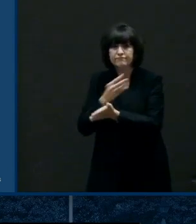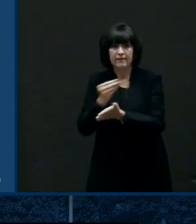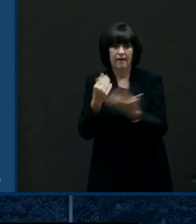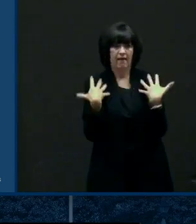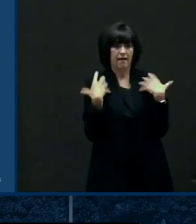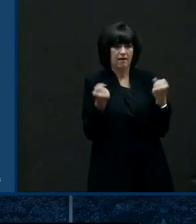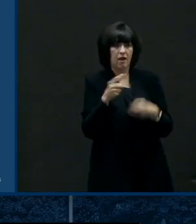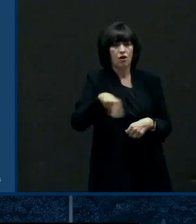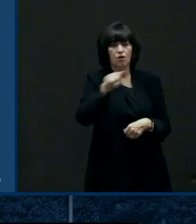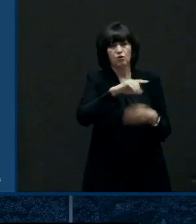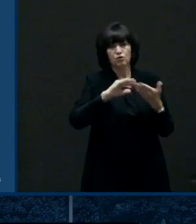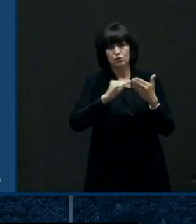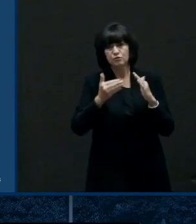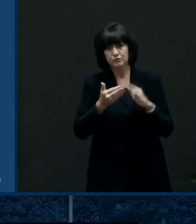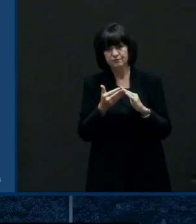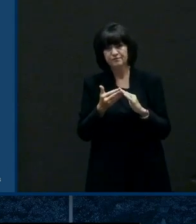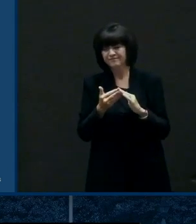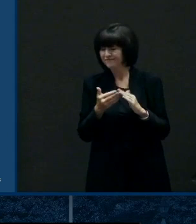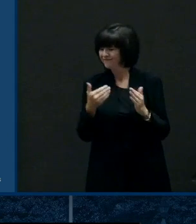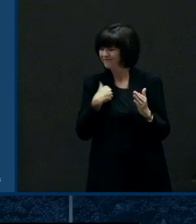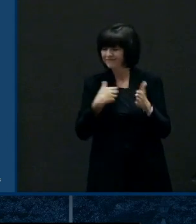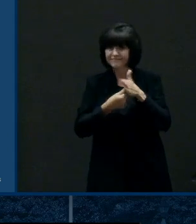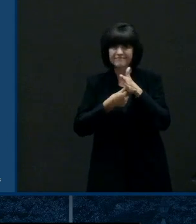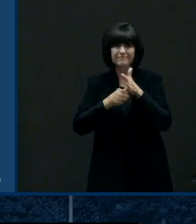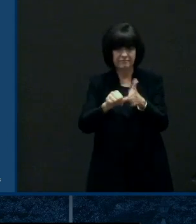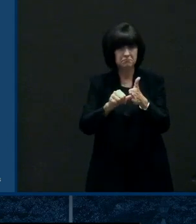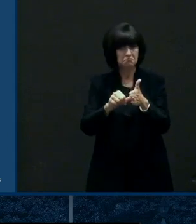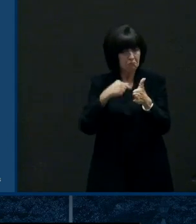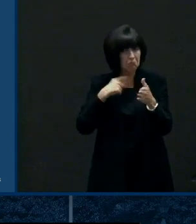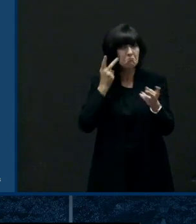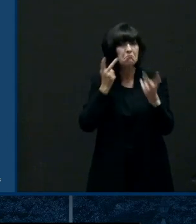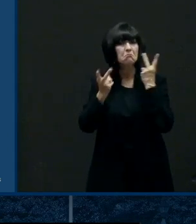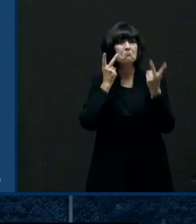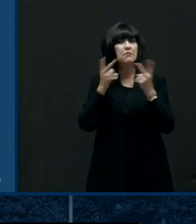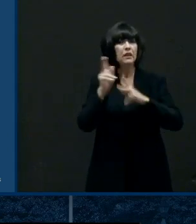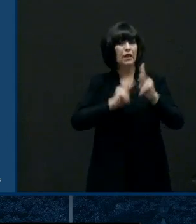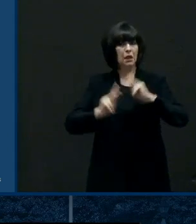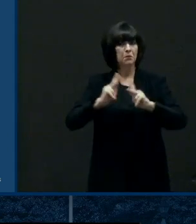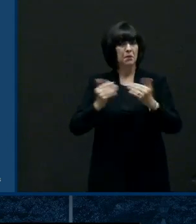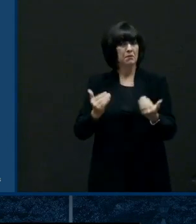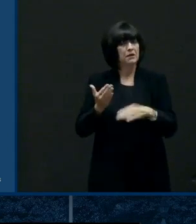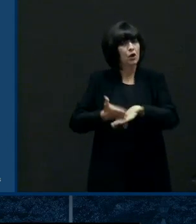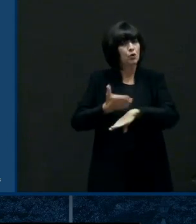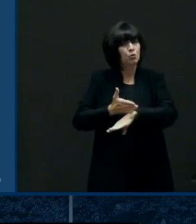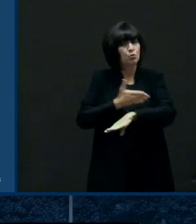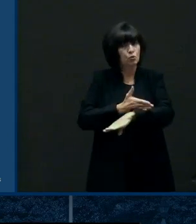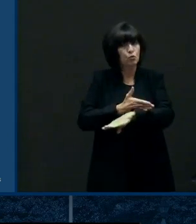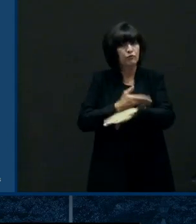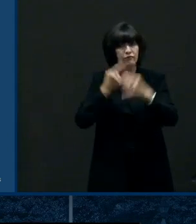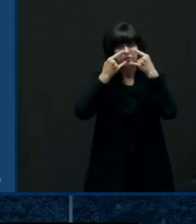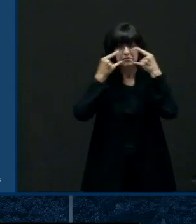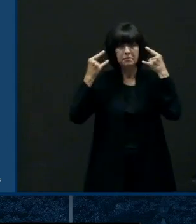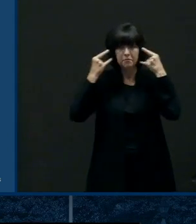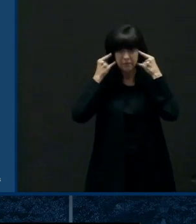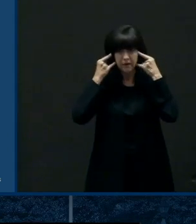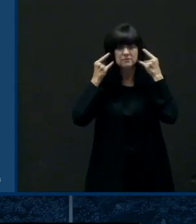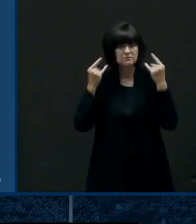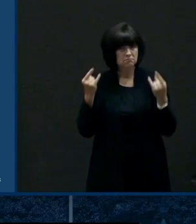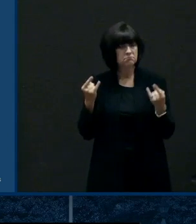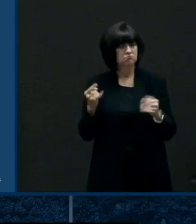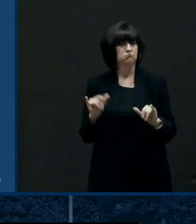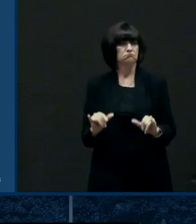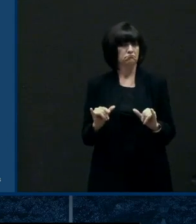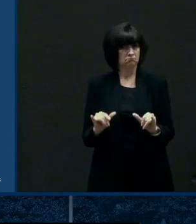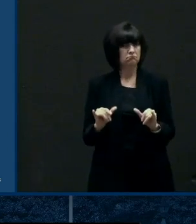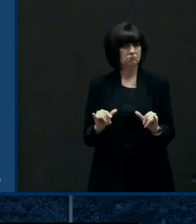said compliance with mask wearing is improving you can see it anecdotally you know if we had uh